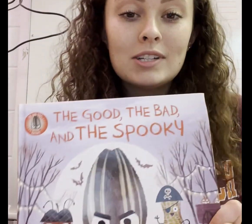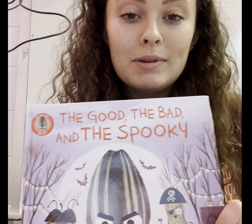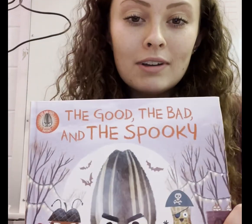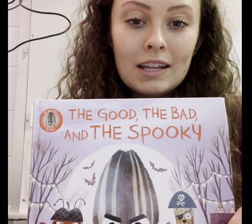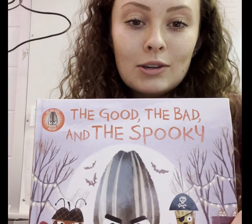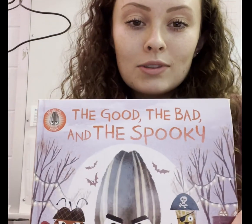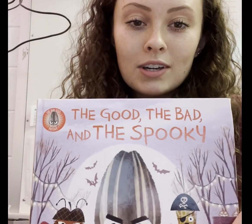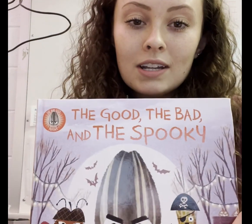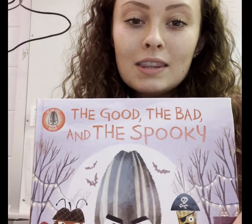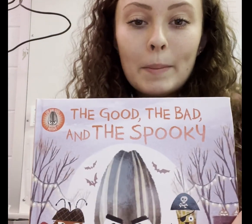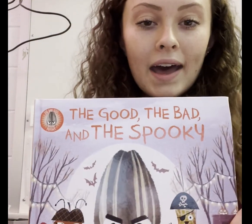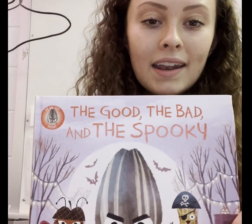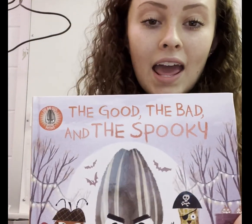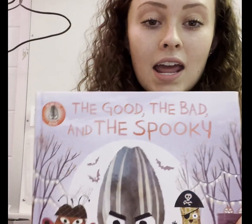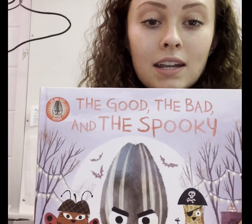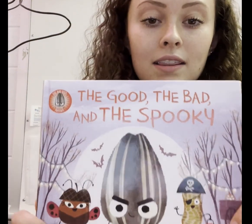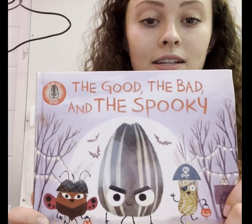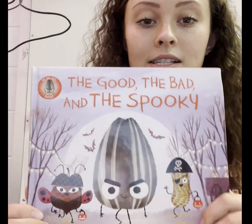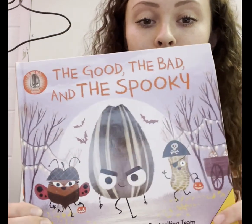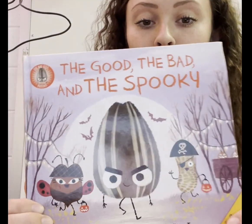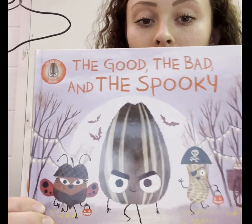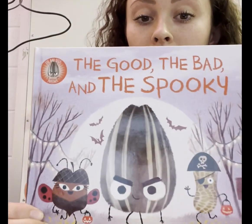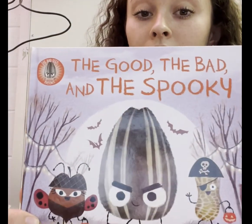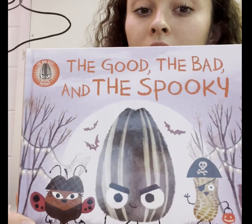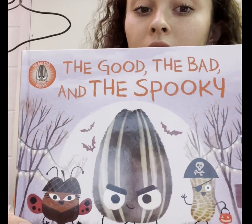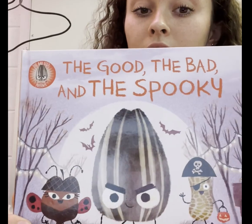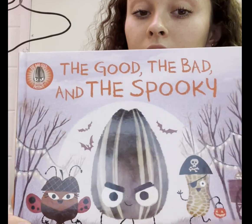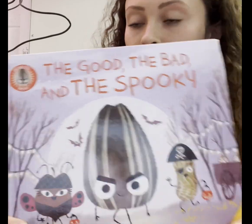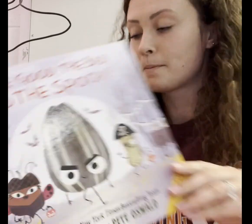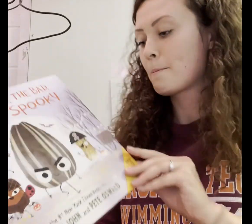week, I am going to be reading you the good, the bad, and the spooky.